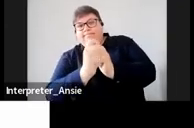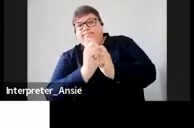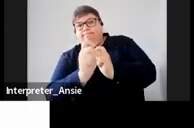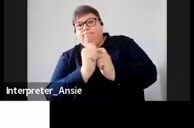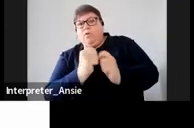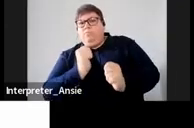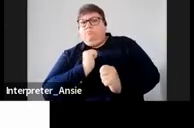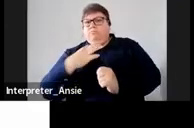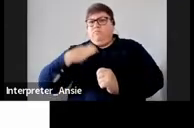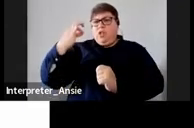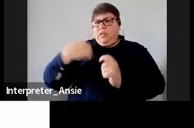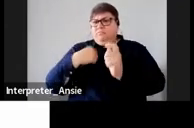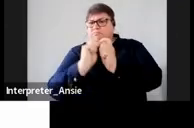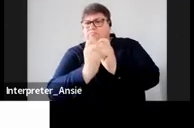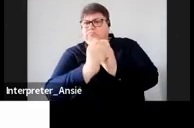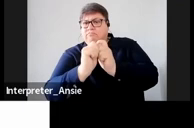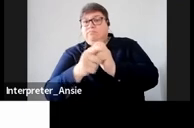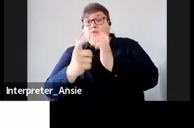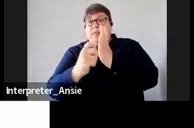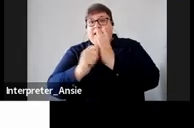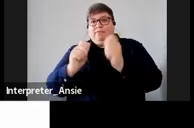any underpayment of tax on assessment